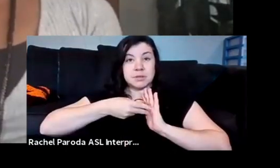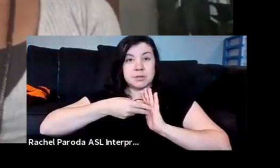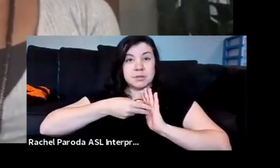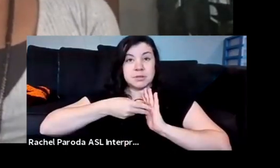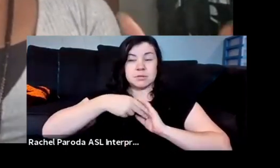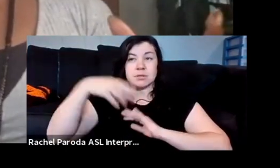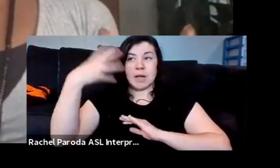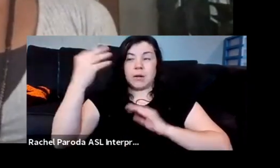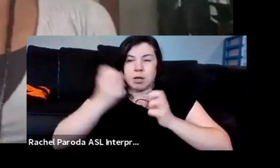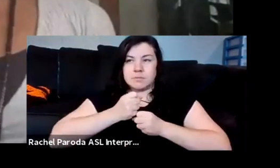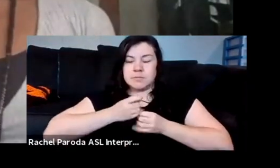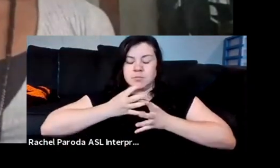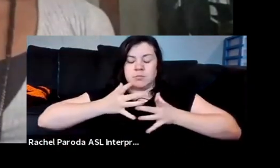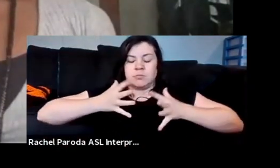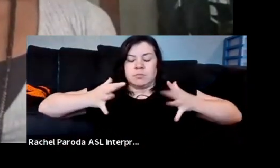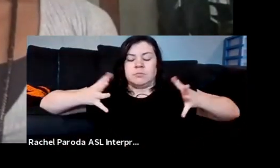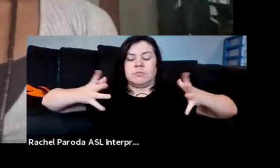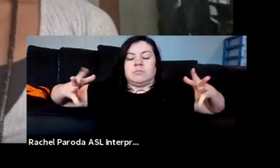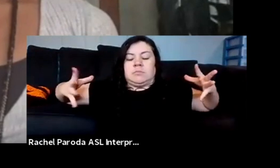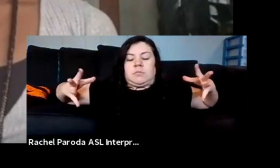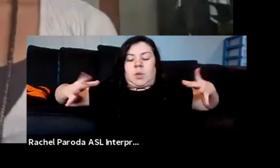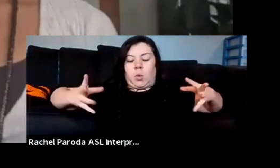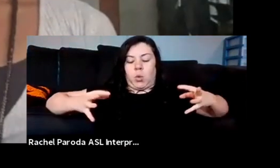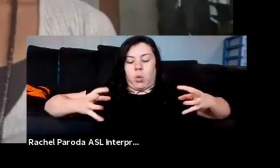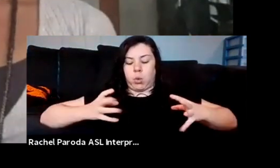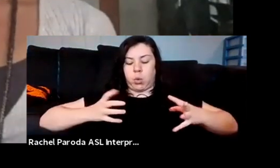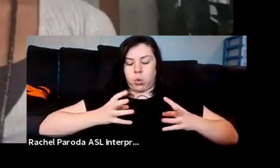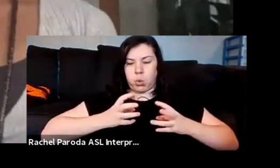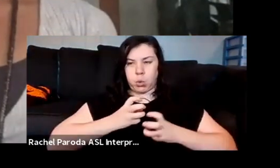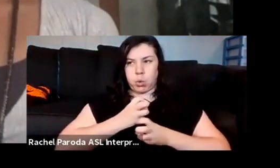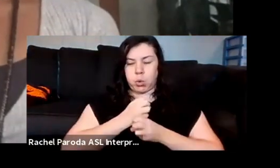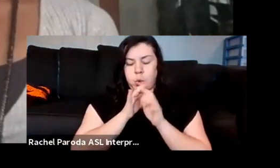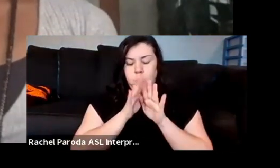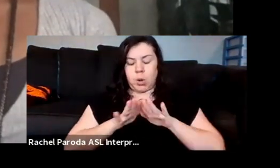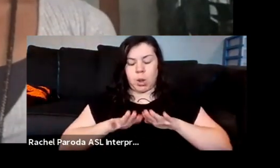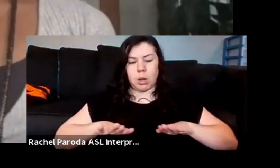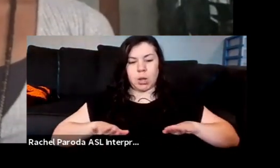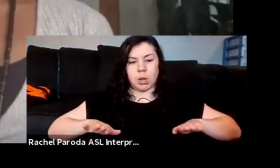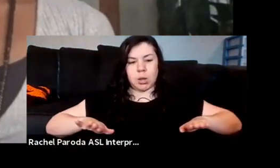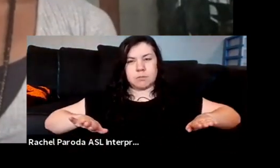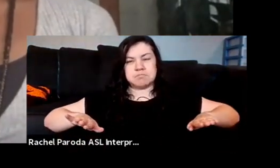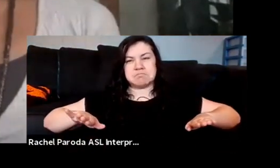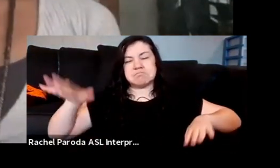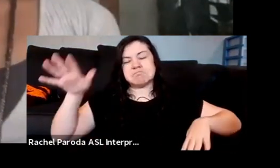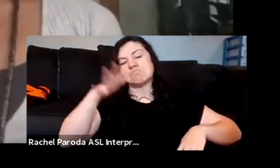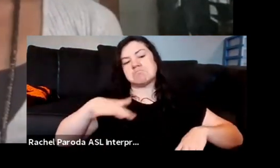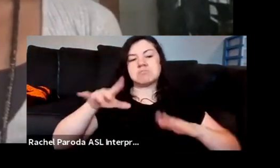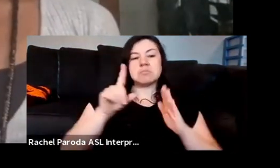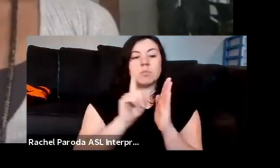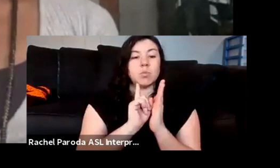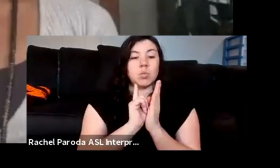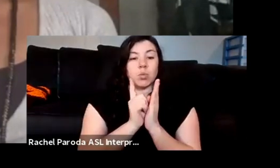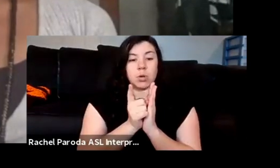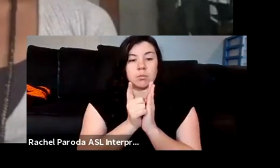And the exhale kind of as a gathering back in. We're going to take about a minute of what I call heart